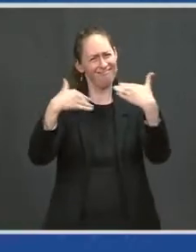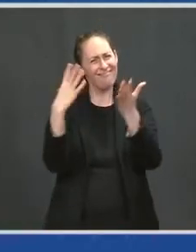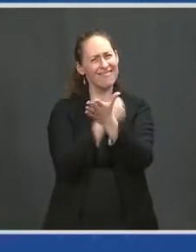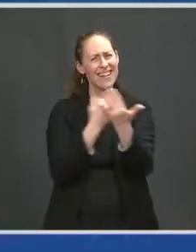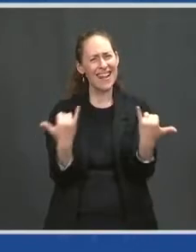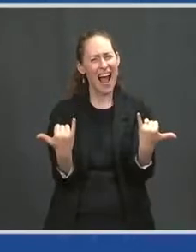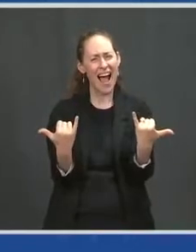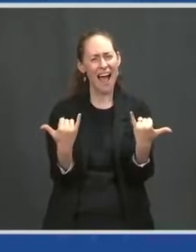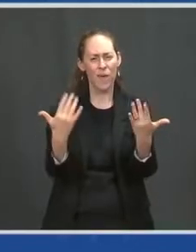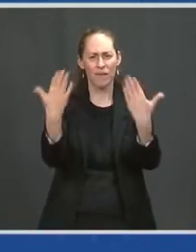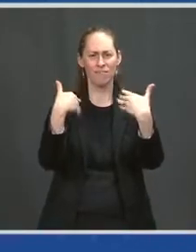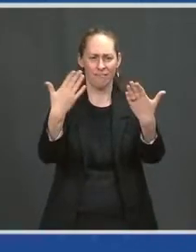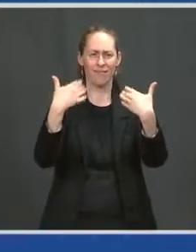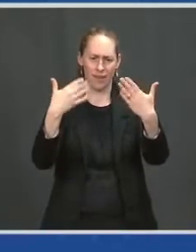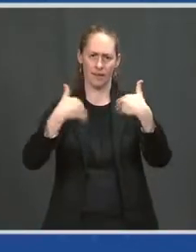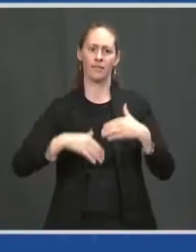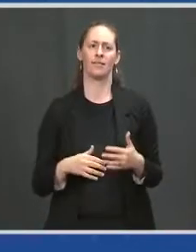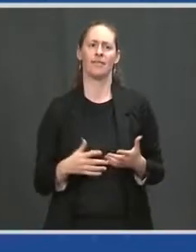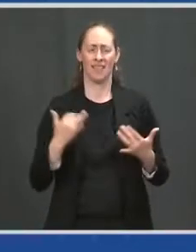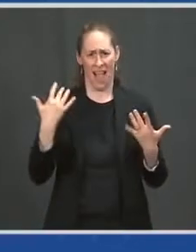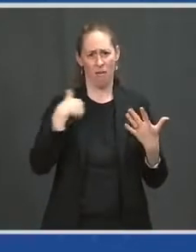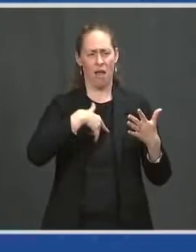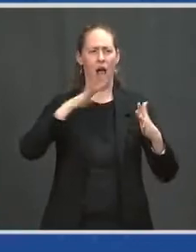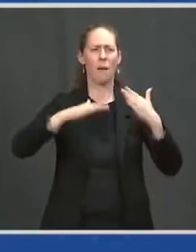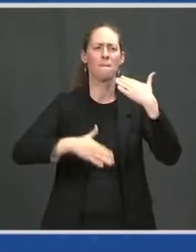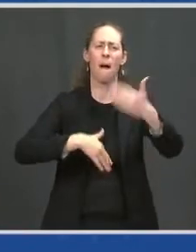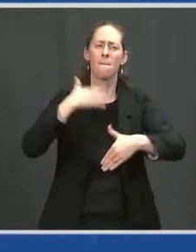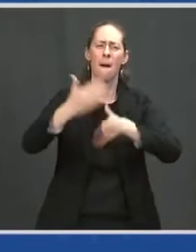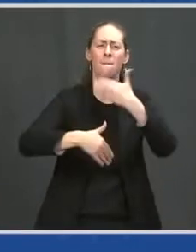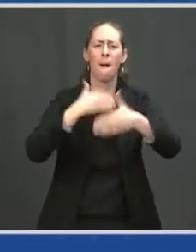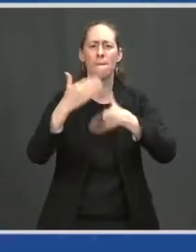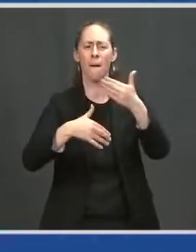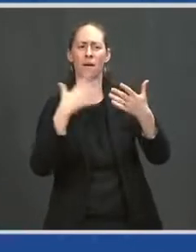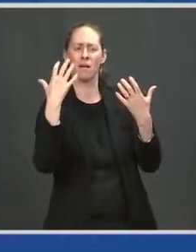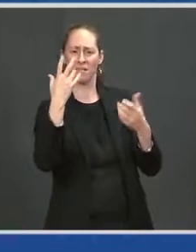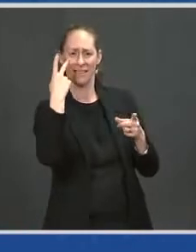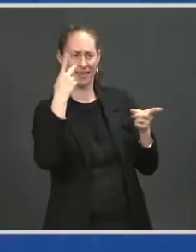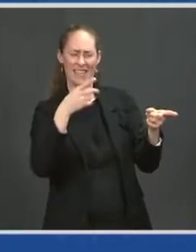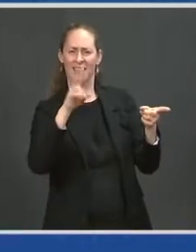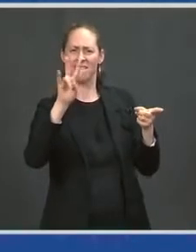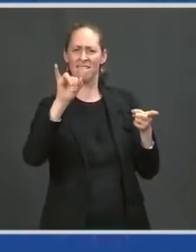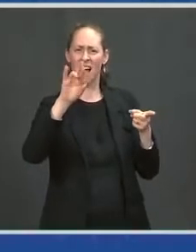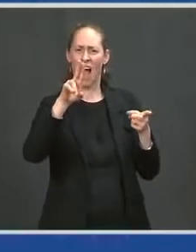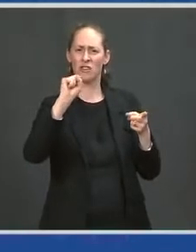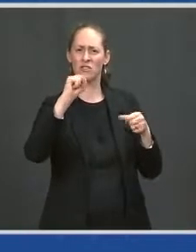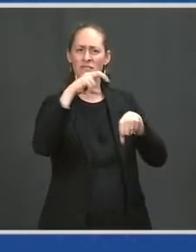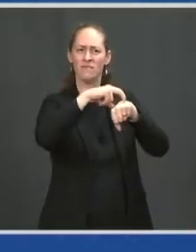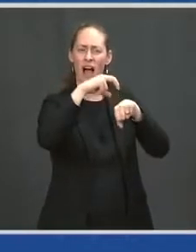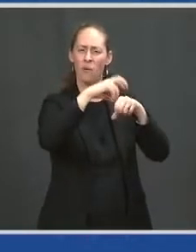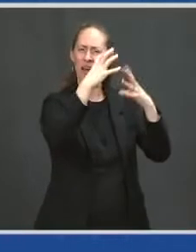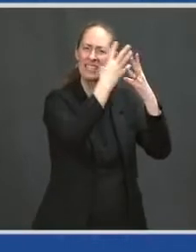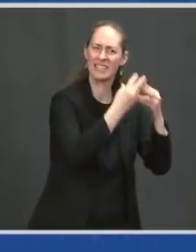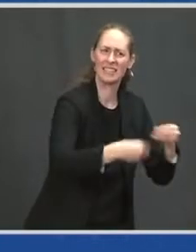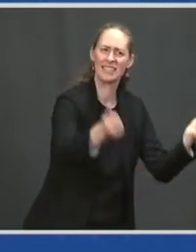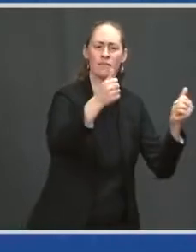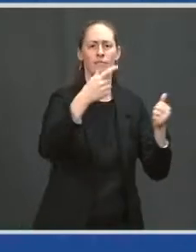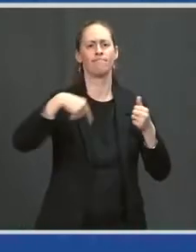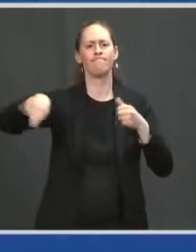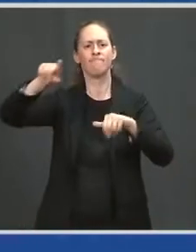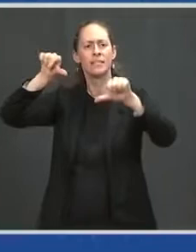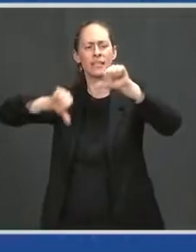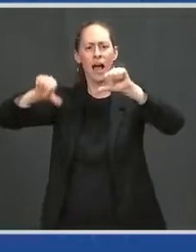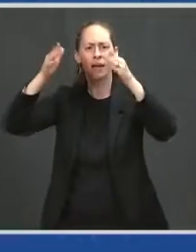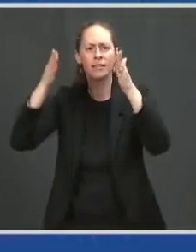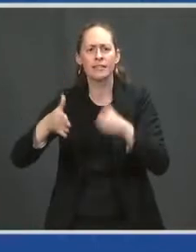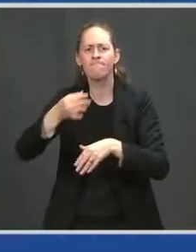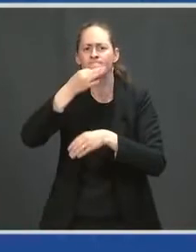extraordinary progress we've made in fighting this virus and the progress our scientists have made in learning about how it gets